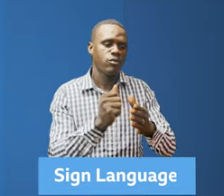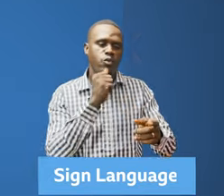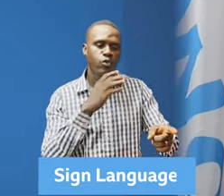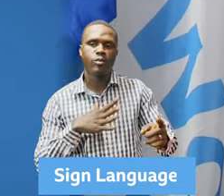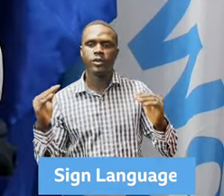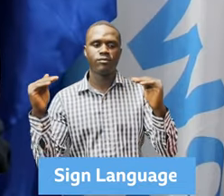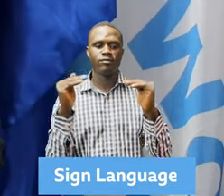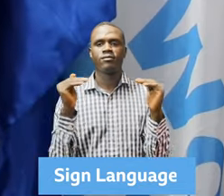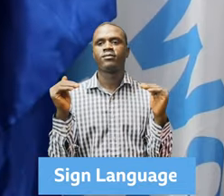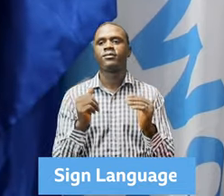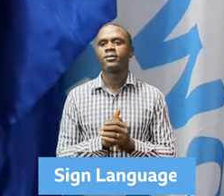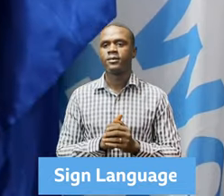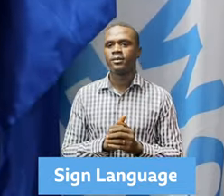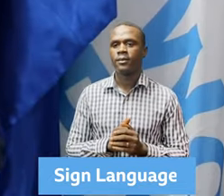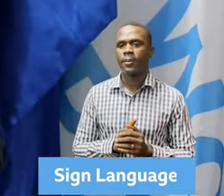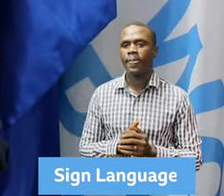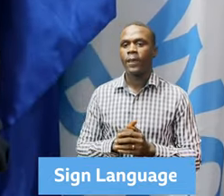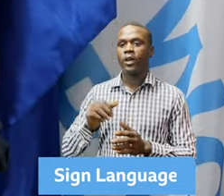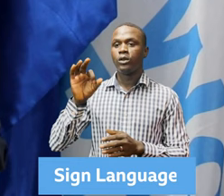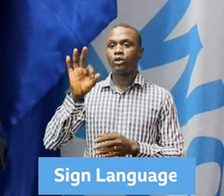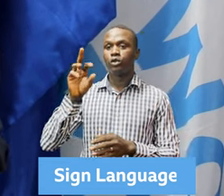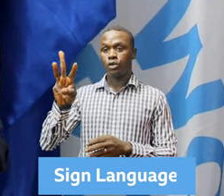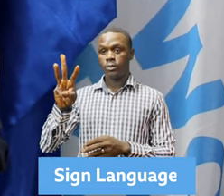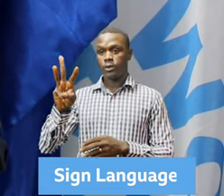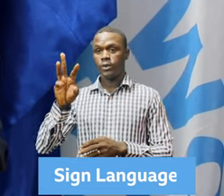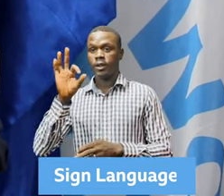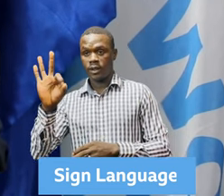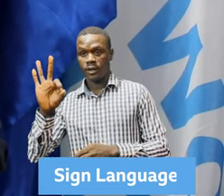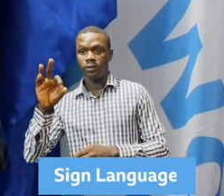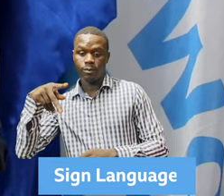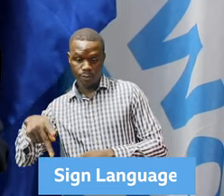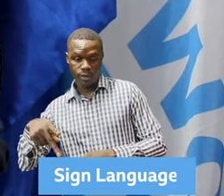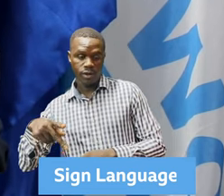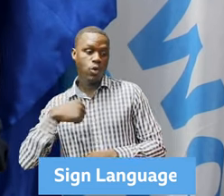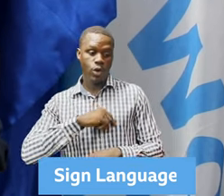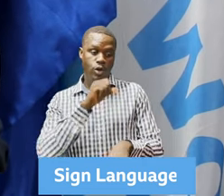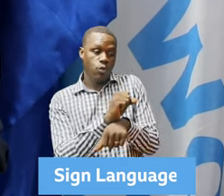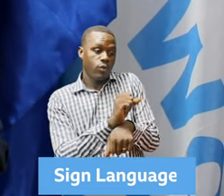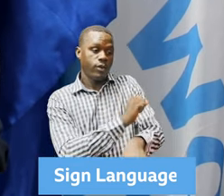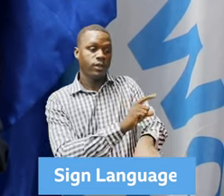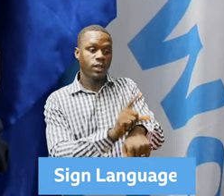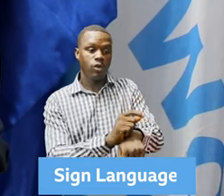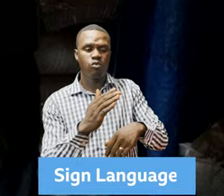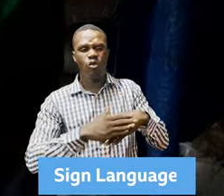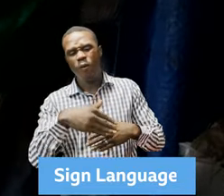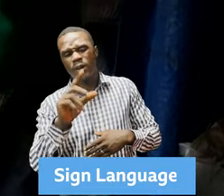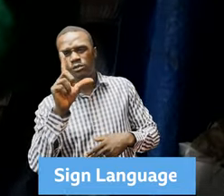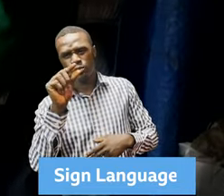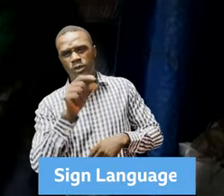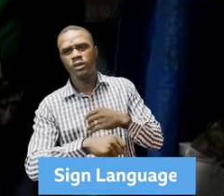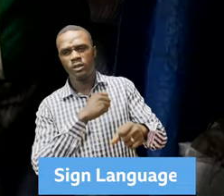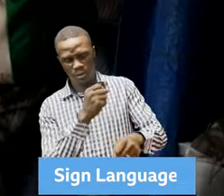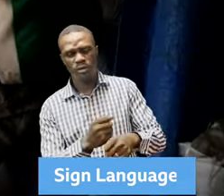WFP has been in the country for well over 20 years. We've been working closely with the government